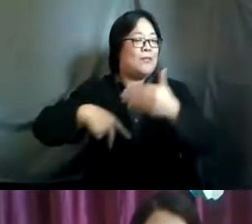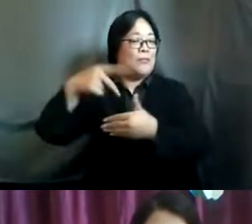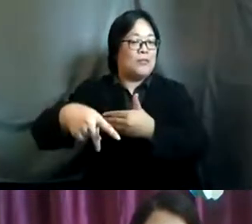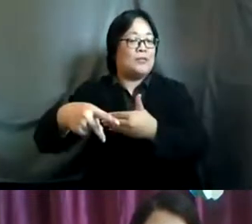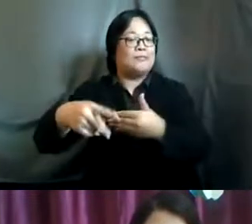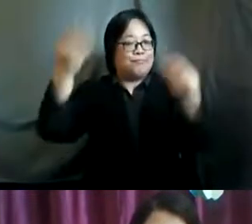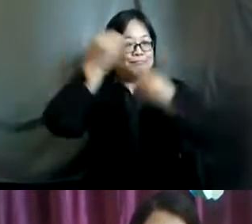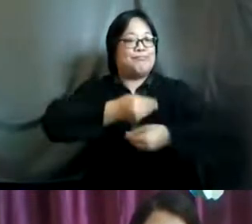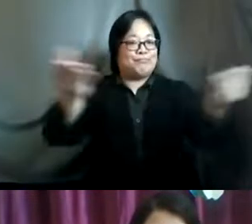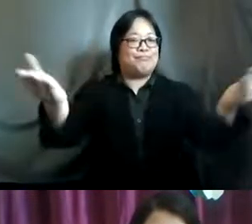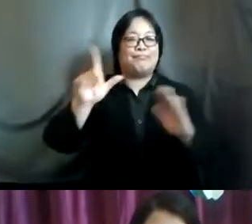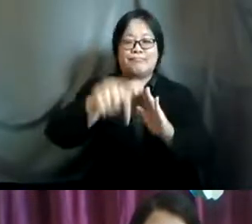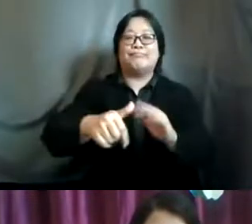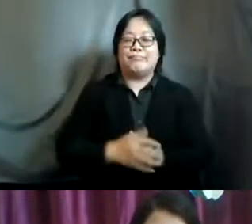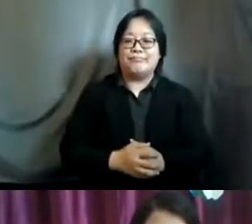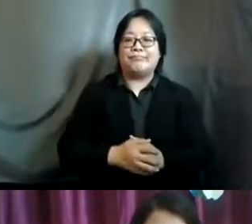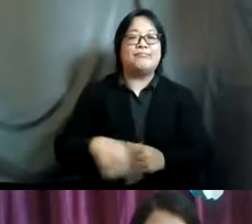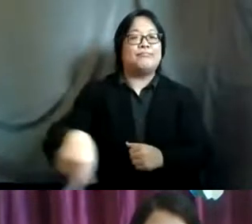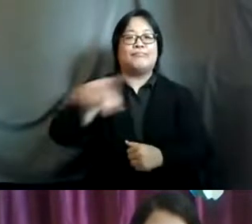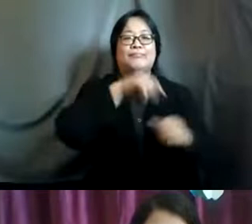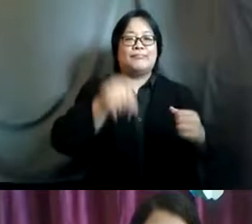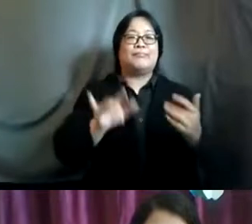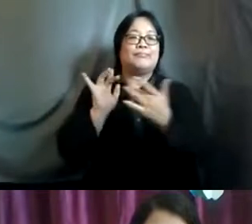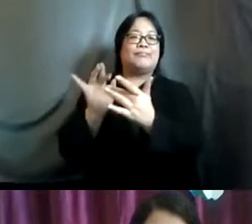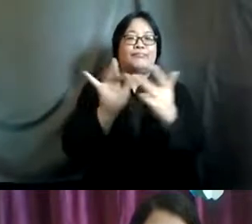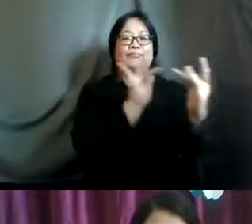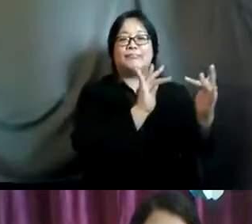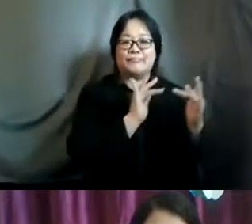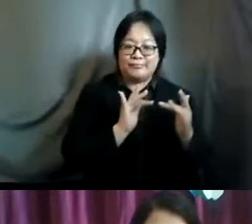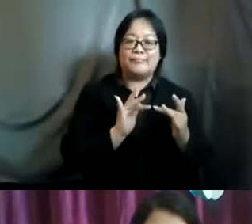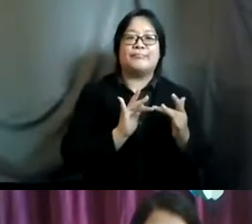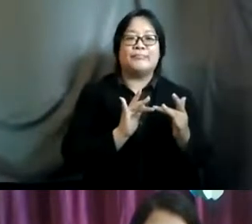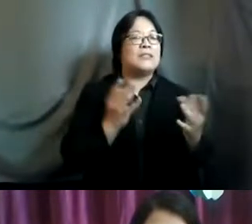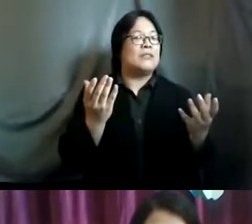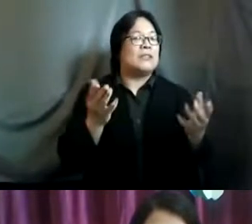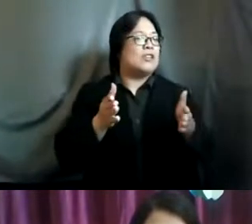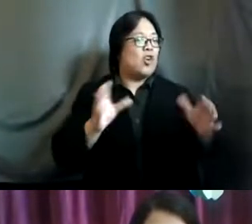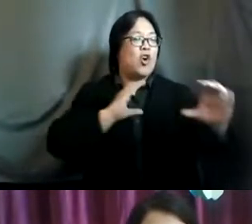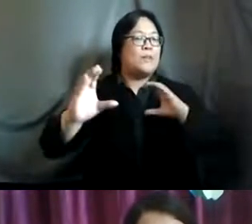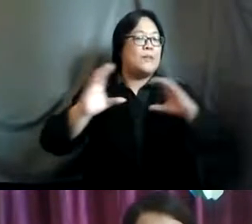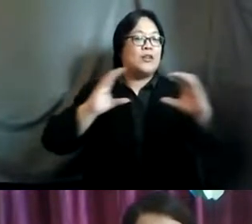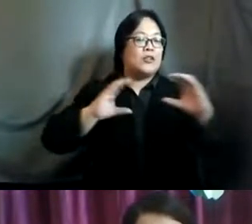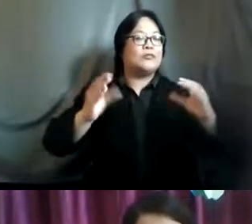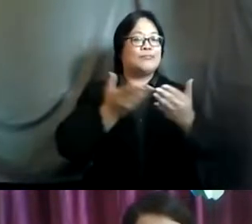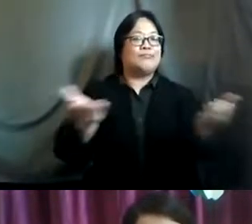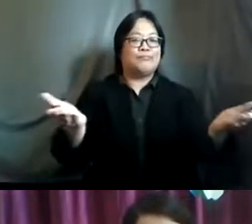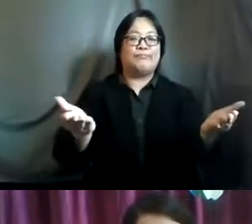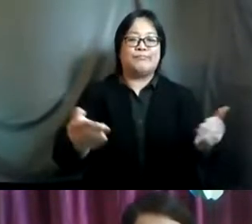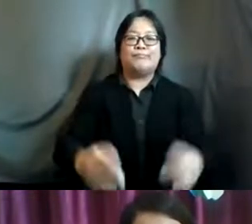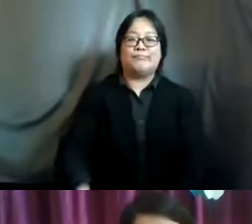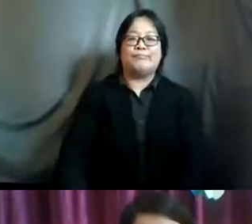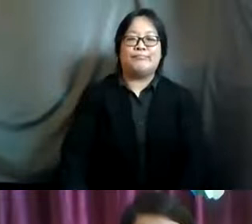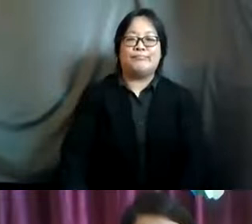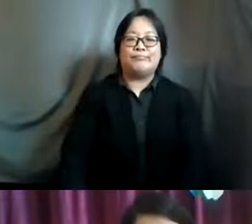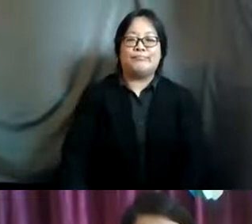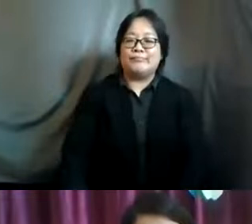who present so that they can you know uh explore uh channels of communication with all of us who are a part of this event today who are the core